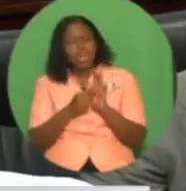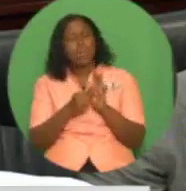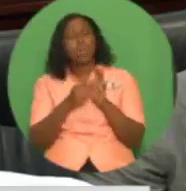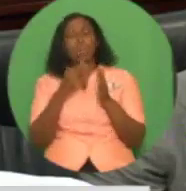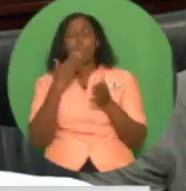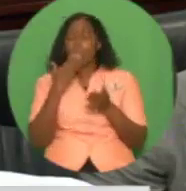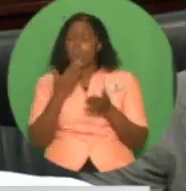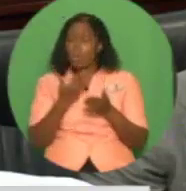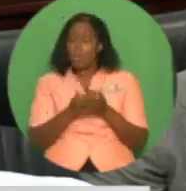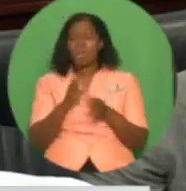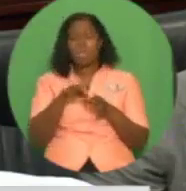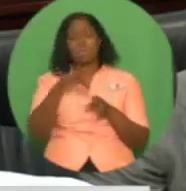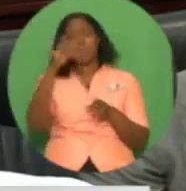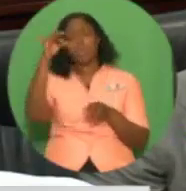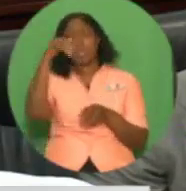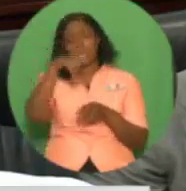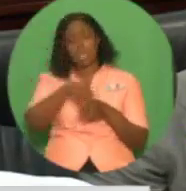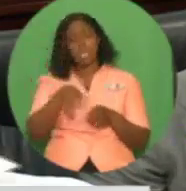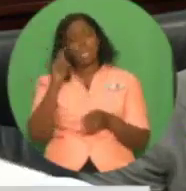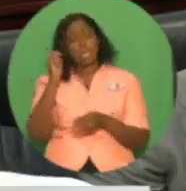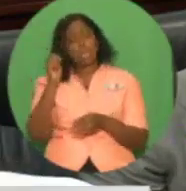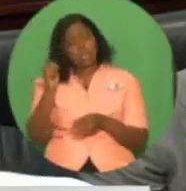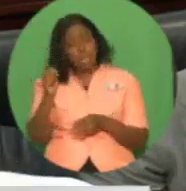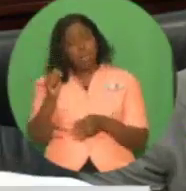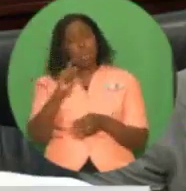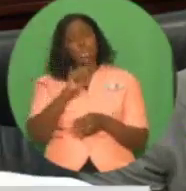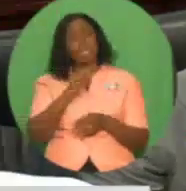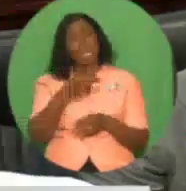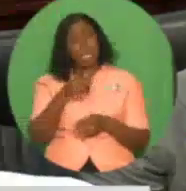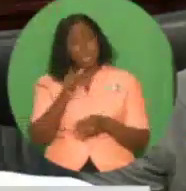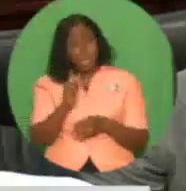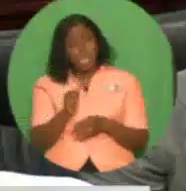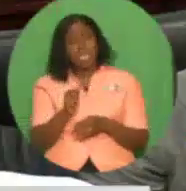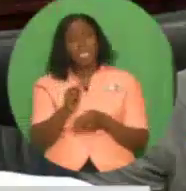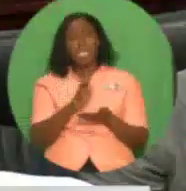as well as the insights shared during these important discussions.